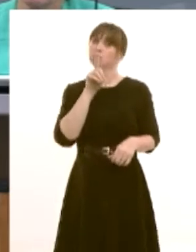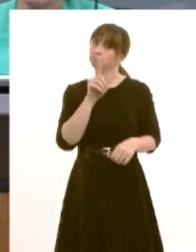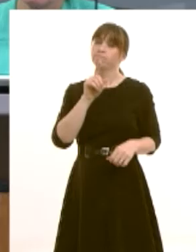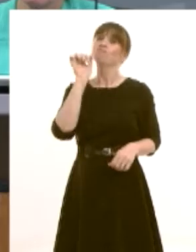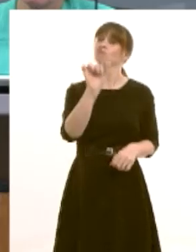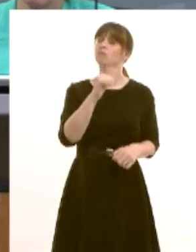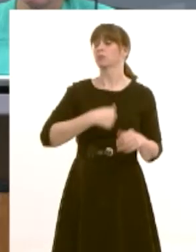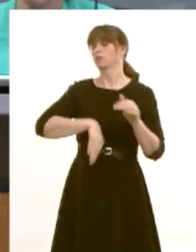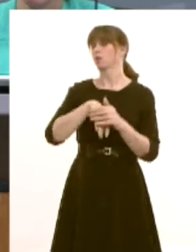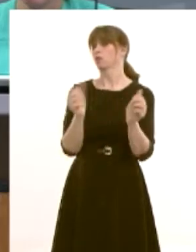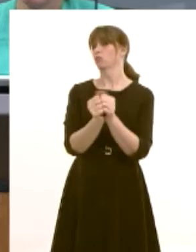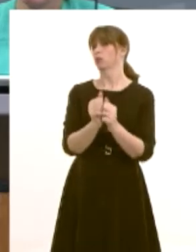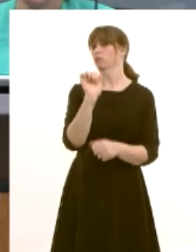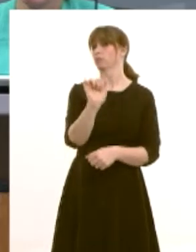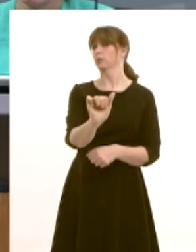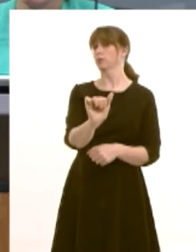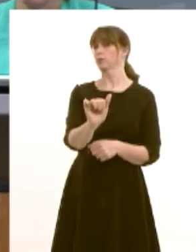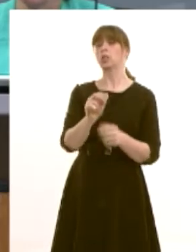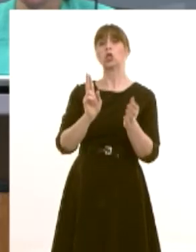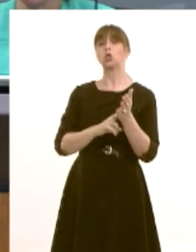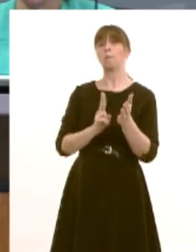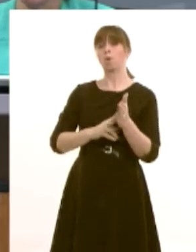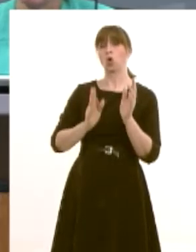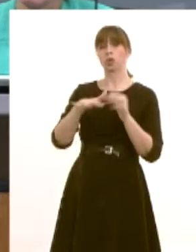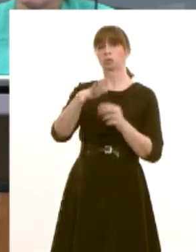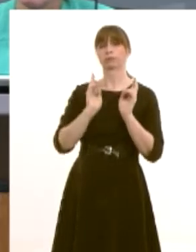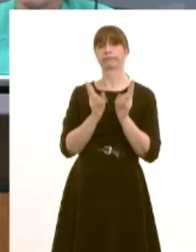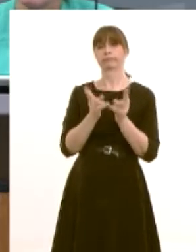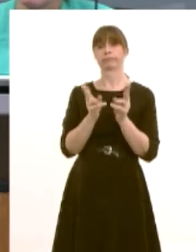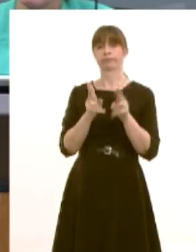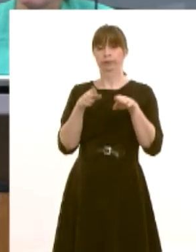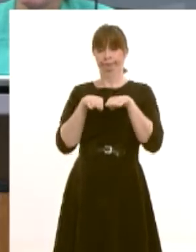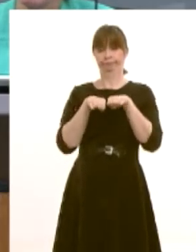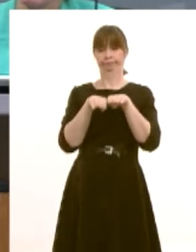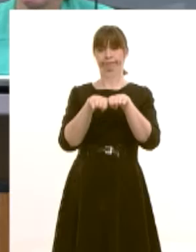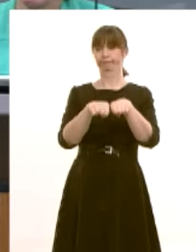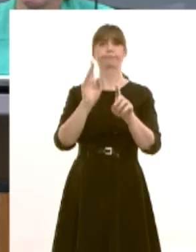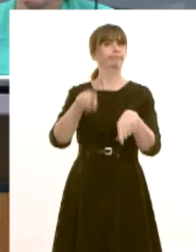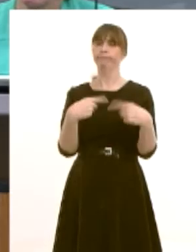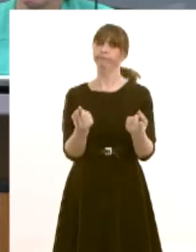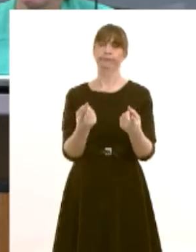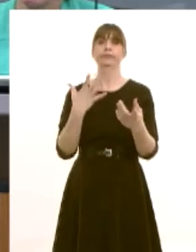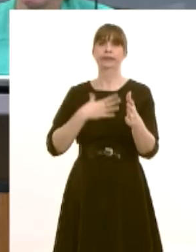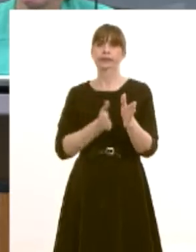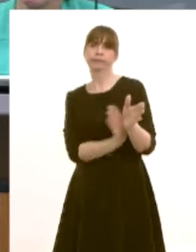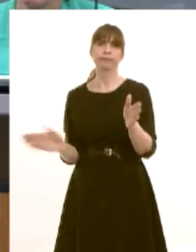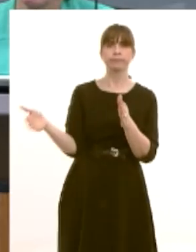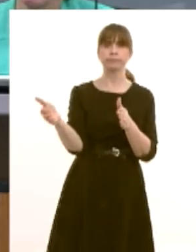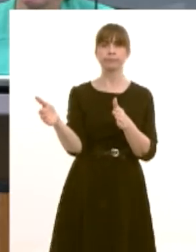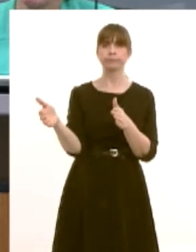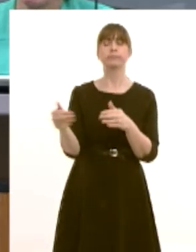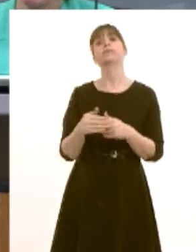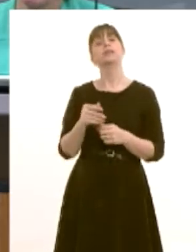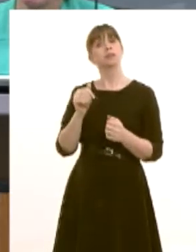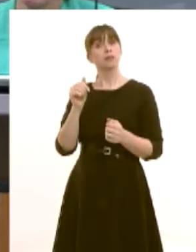entirely with you the situation around newport cannot continue and there is a desperate need for an m4 relief road do you agree